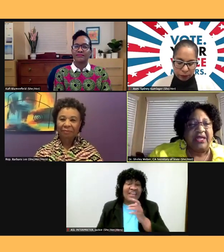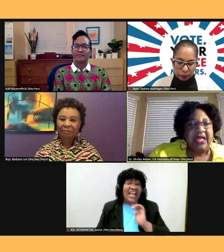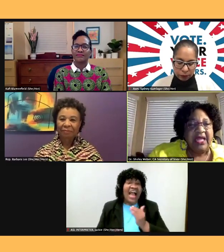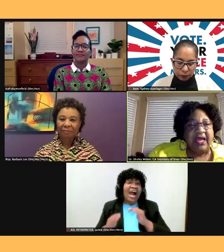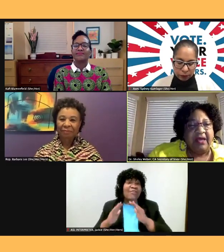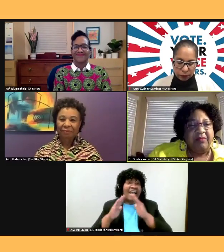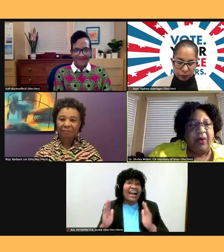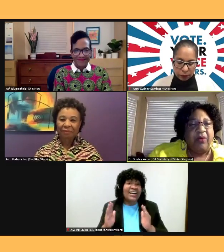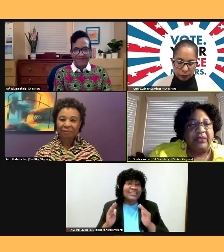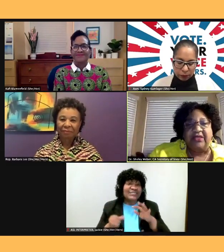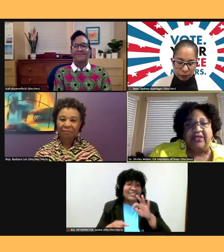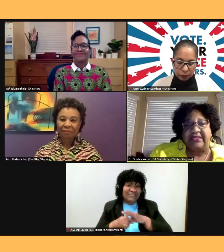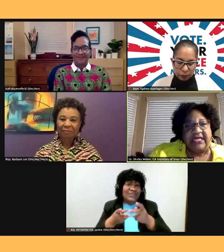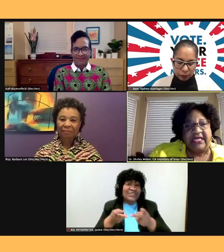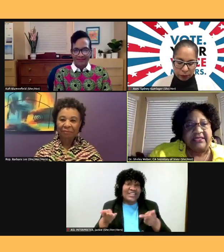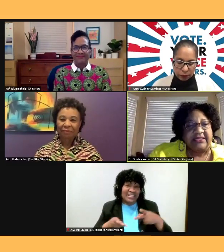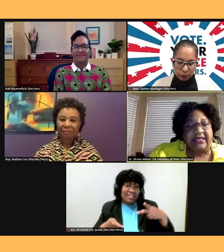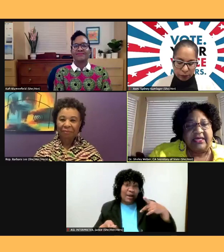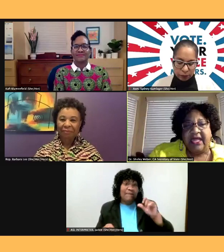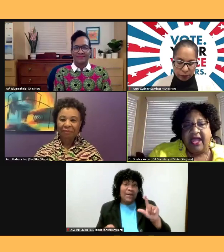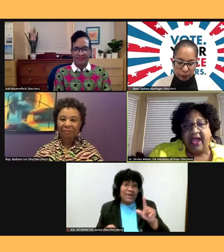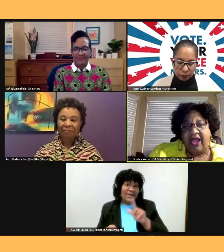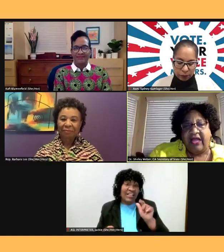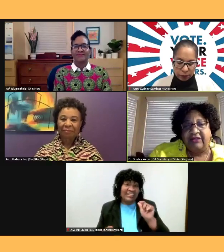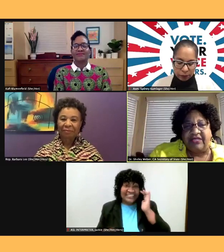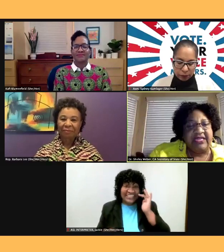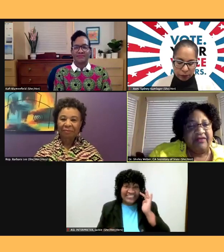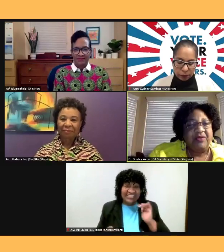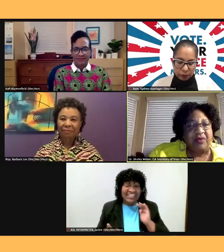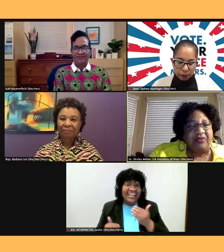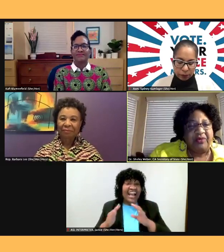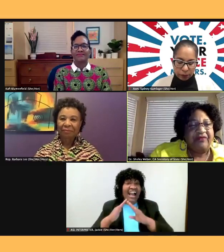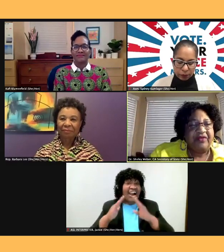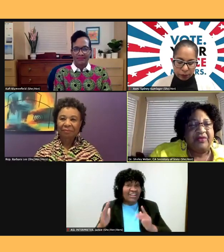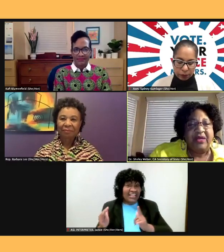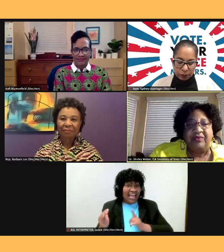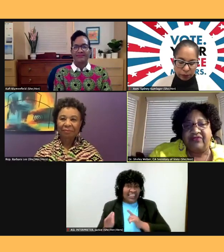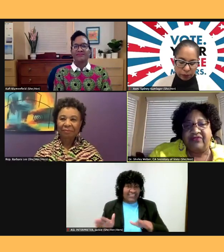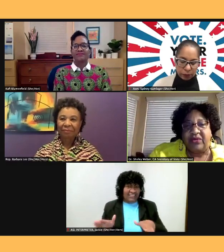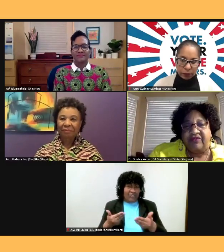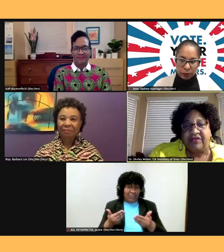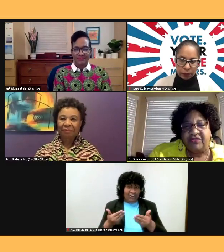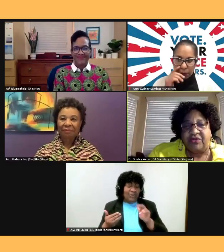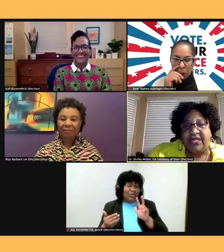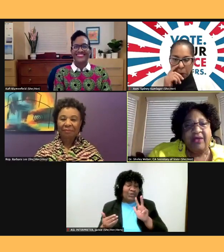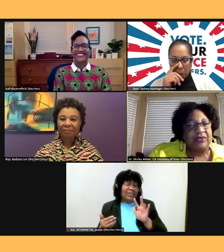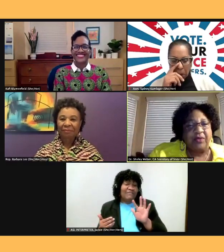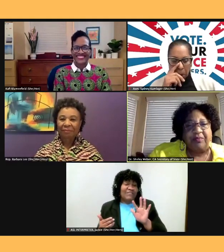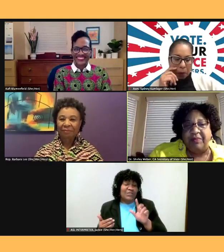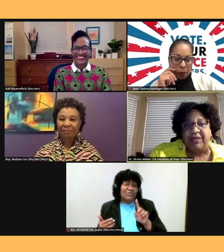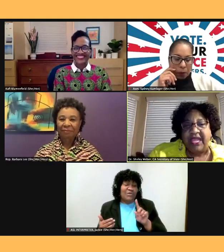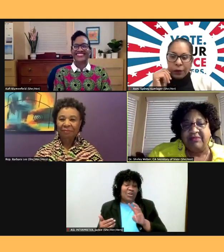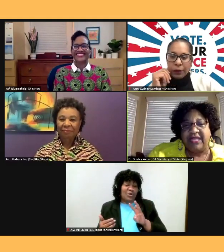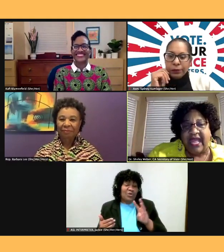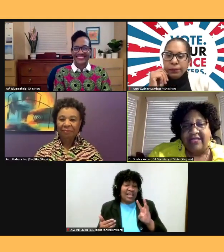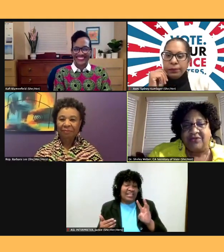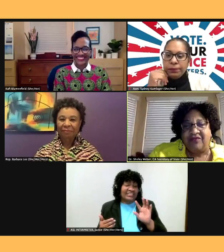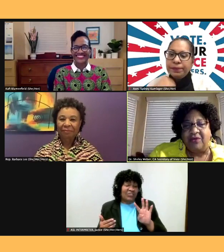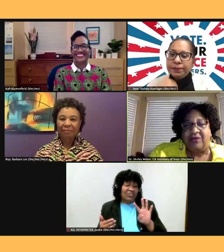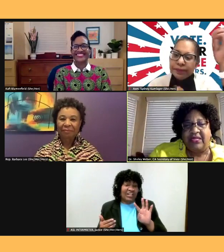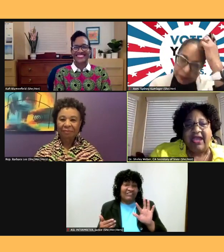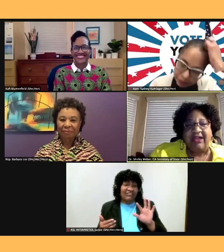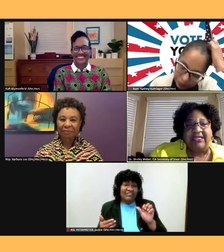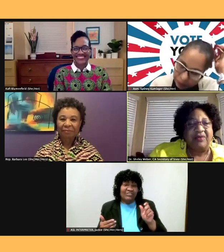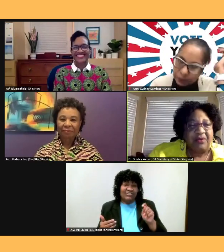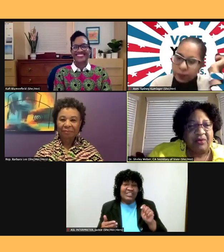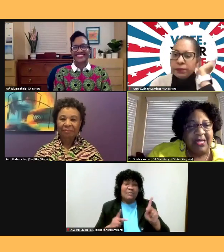poll in Los Angeles. Uh, our house, the living room, 351 West 45th street was where people came to actually vote in our living room,